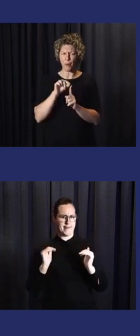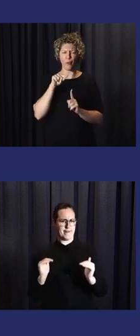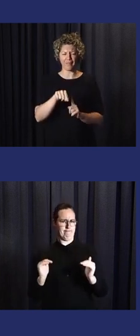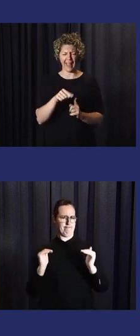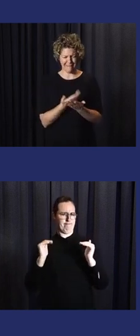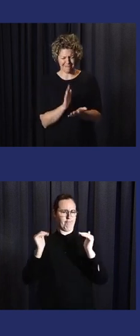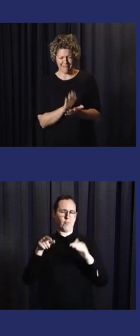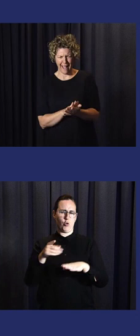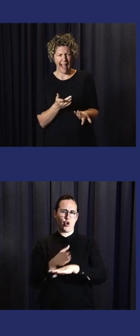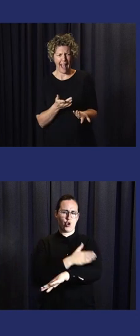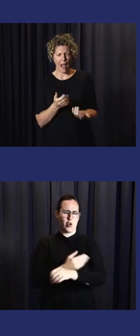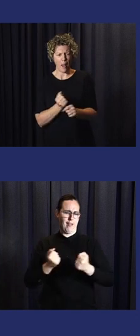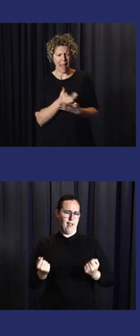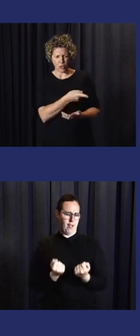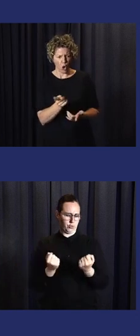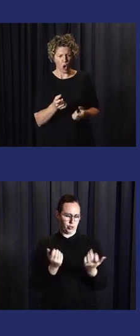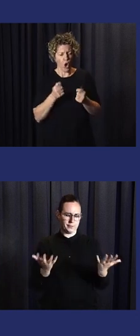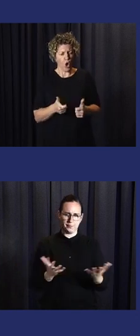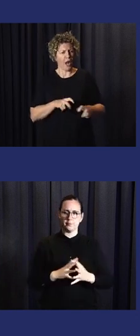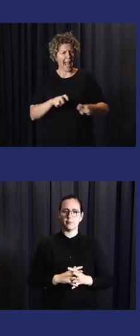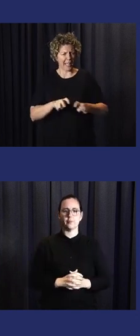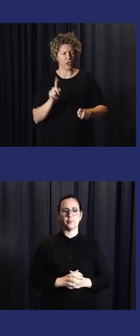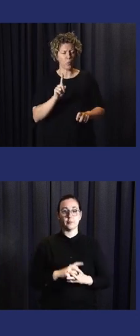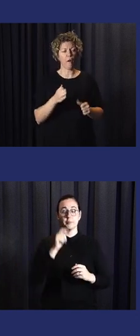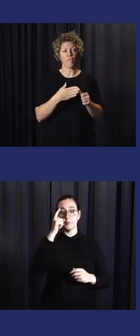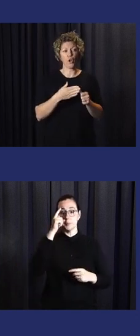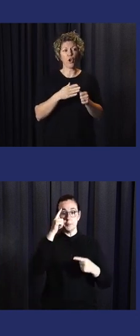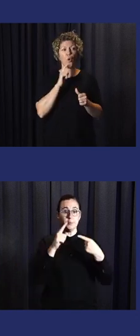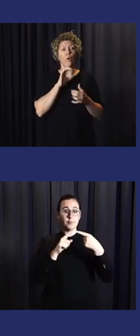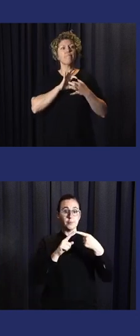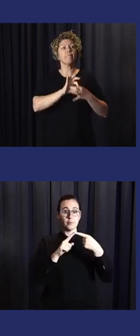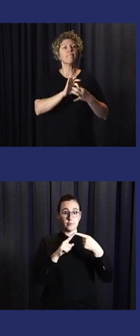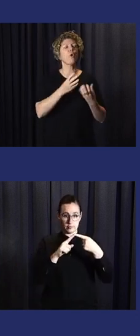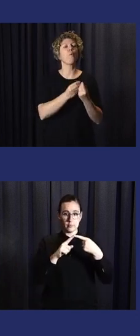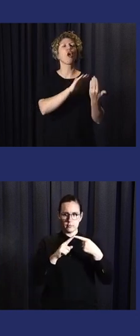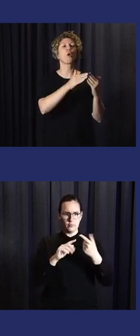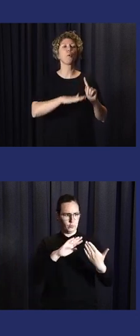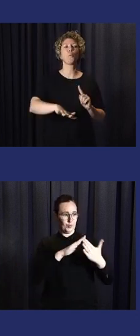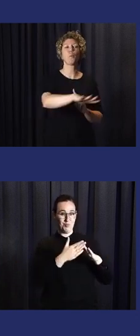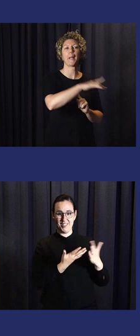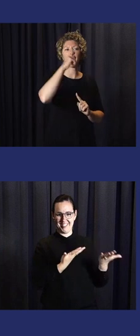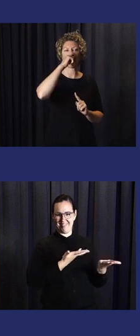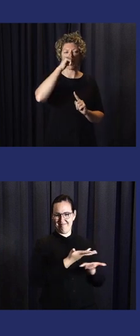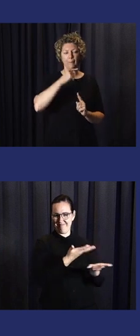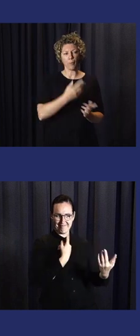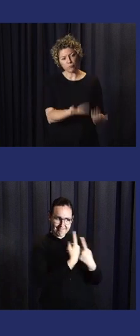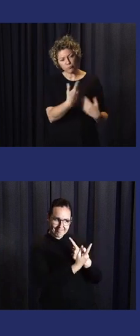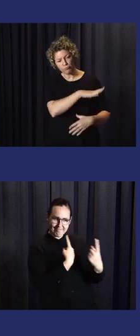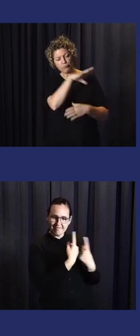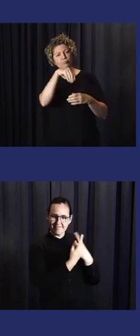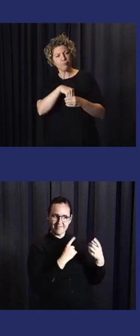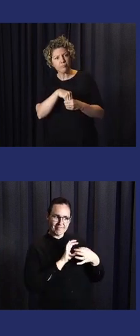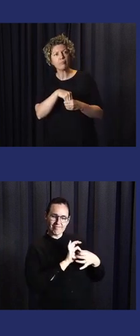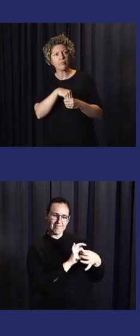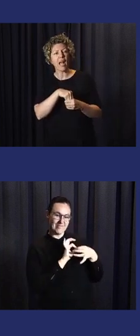So the recommendations are engage community for understanding risks and